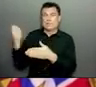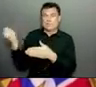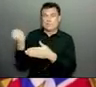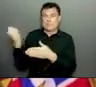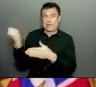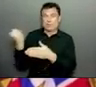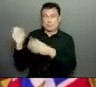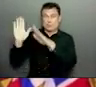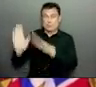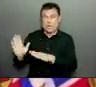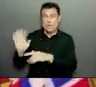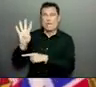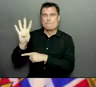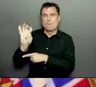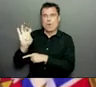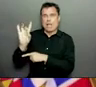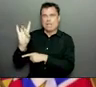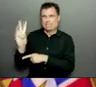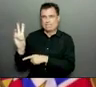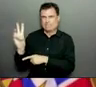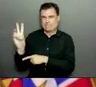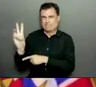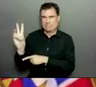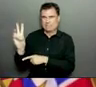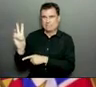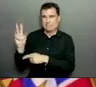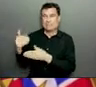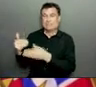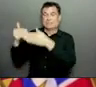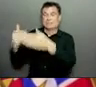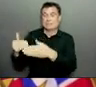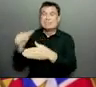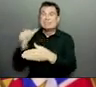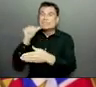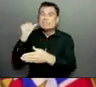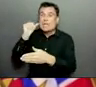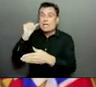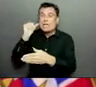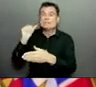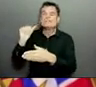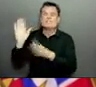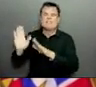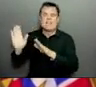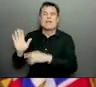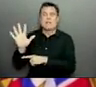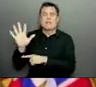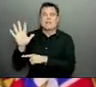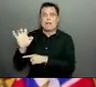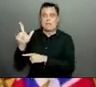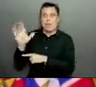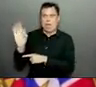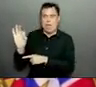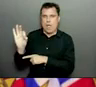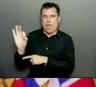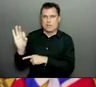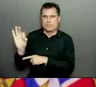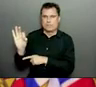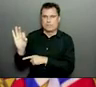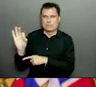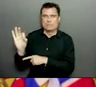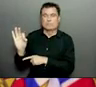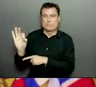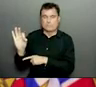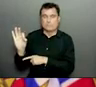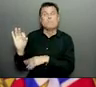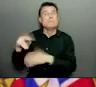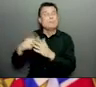486 people diagnosed with COVID-19, and Sunday to today, 529 new cases